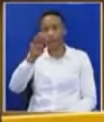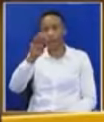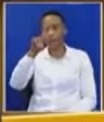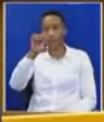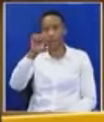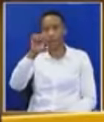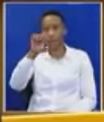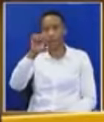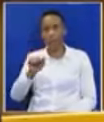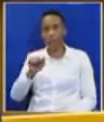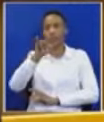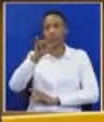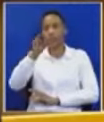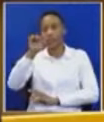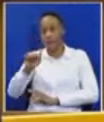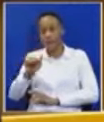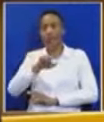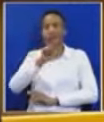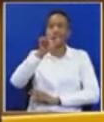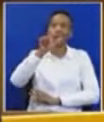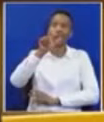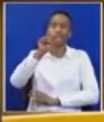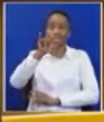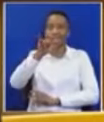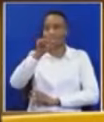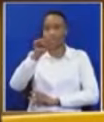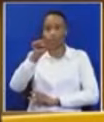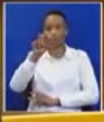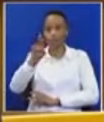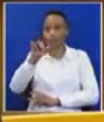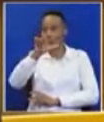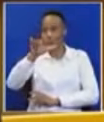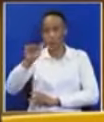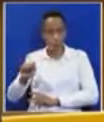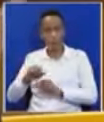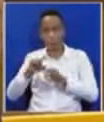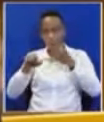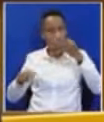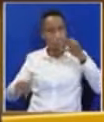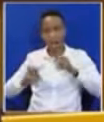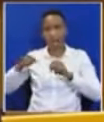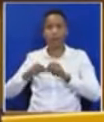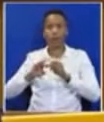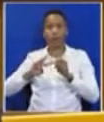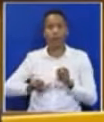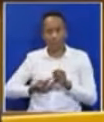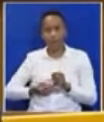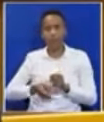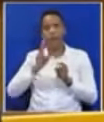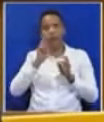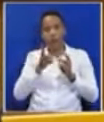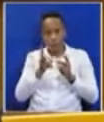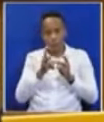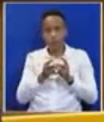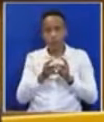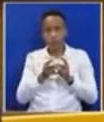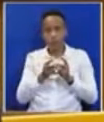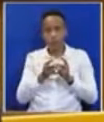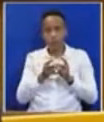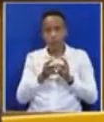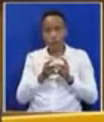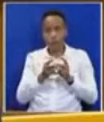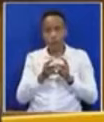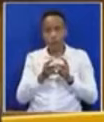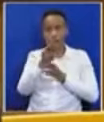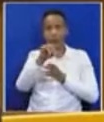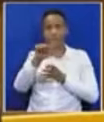she was under-reported, and also recognizing the role of my very own leader, VZ Magwaza Amcibi, and the role that she